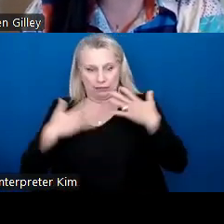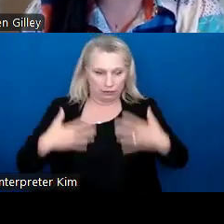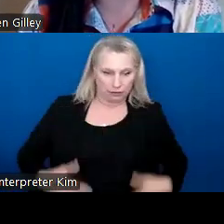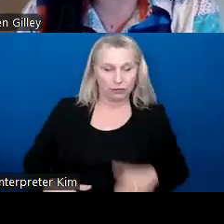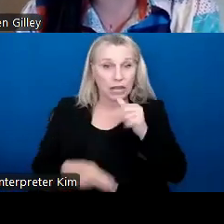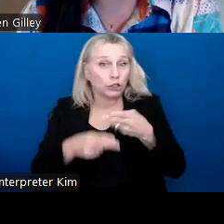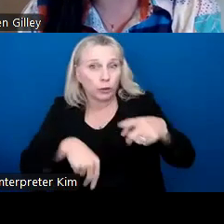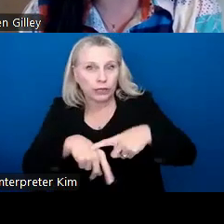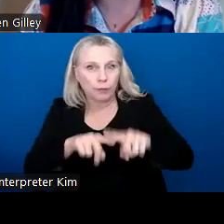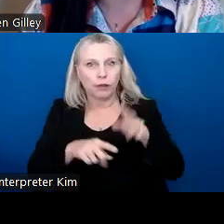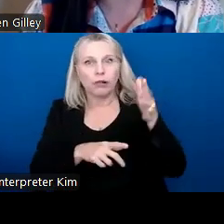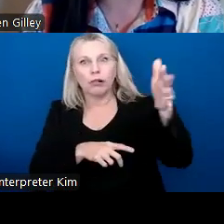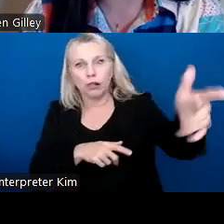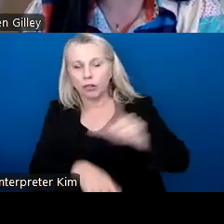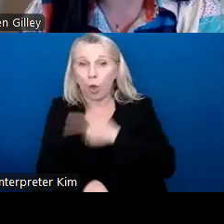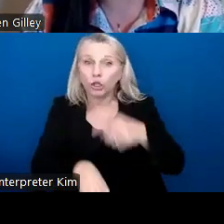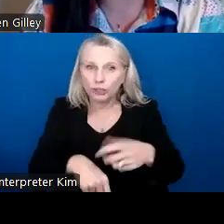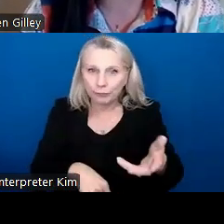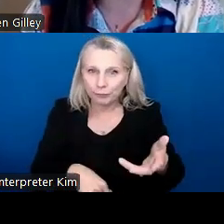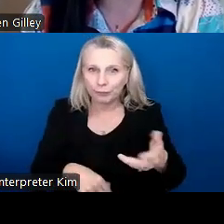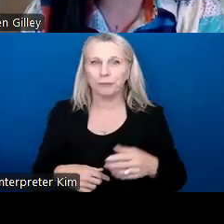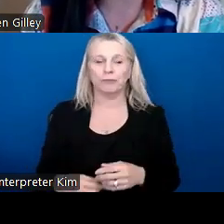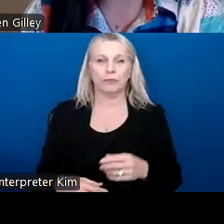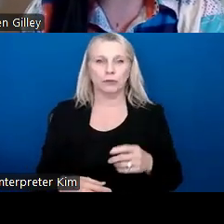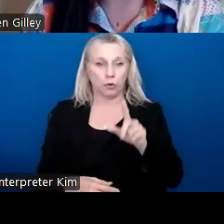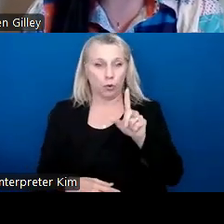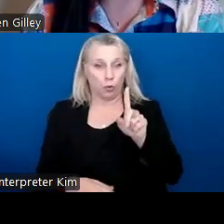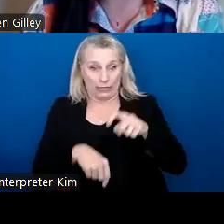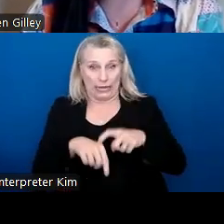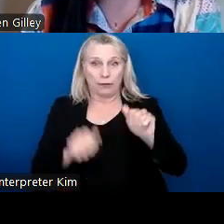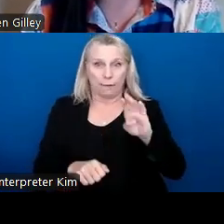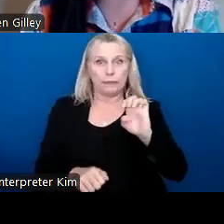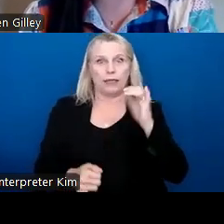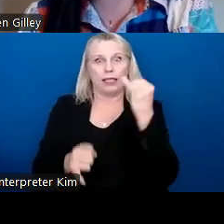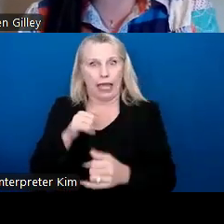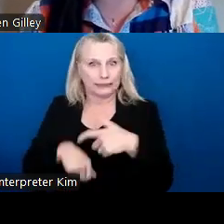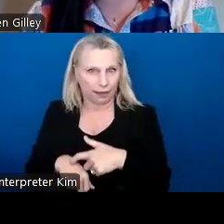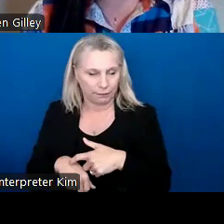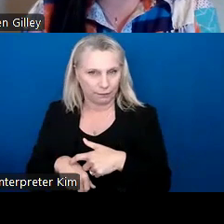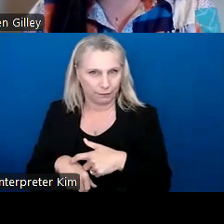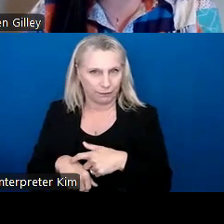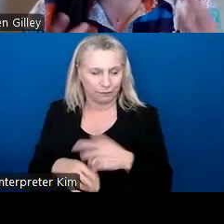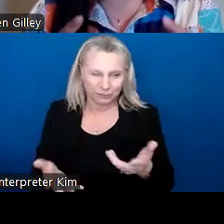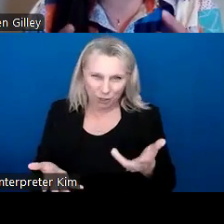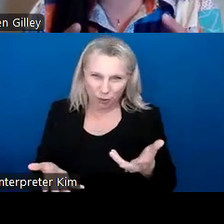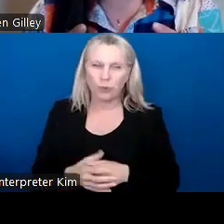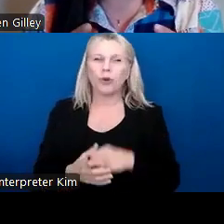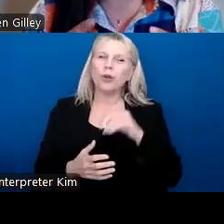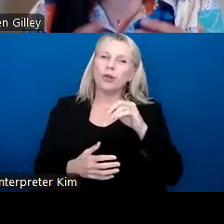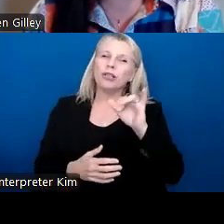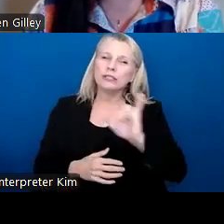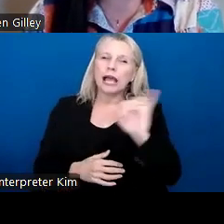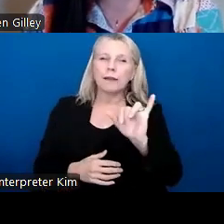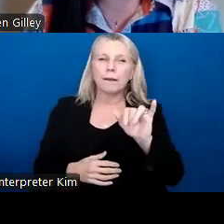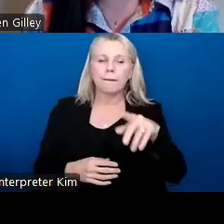short-term, but long-term. And how can one time be the last time? So these are also kind of like